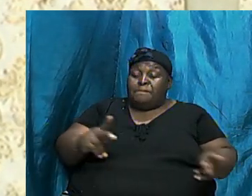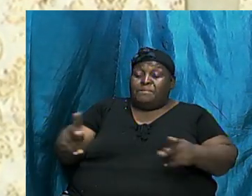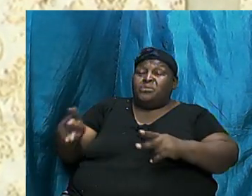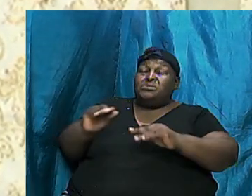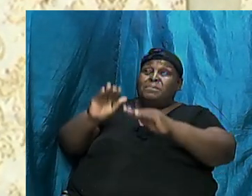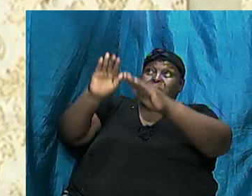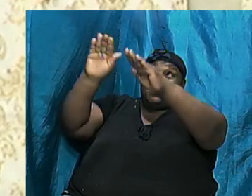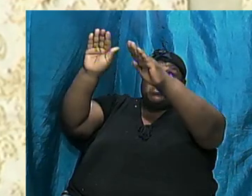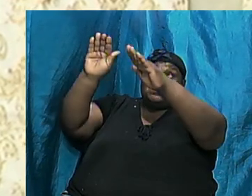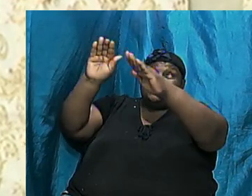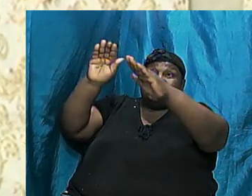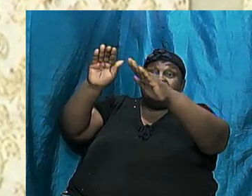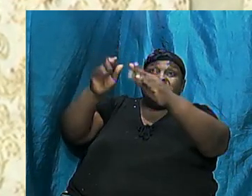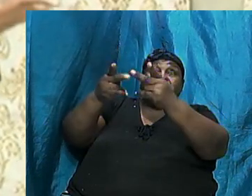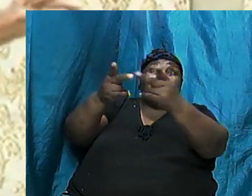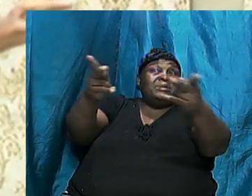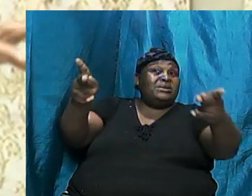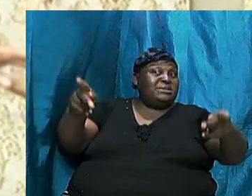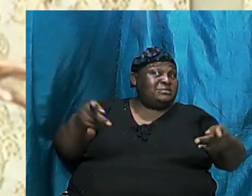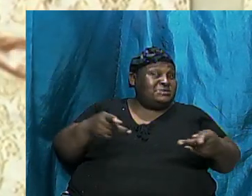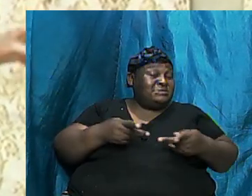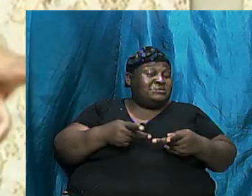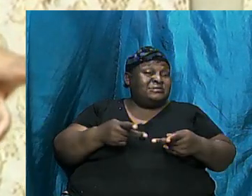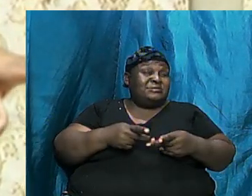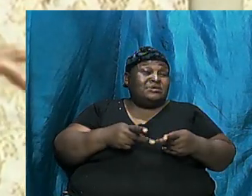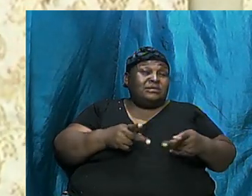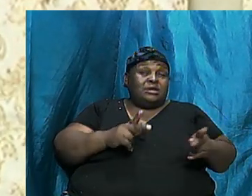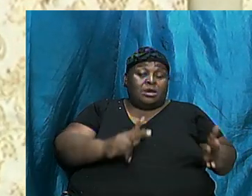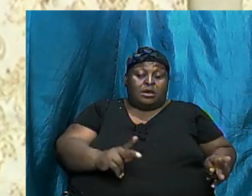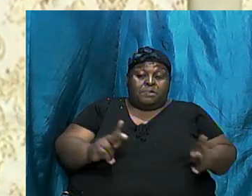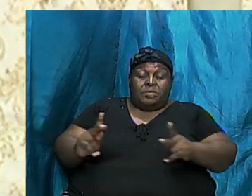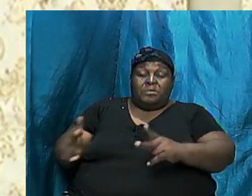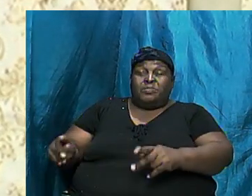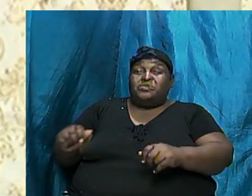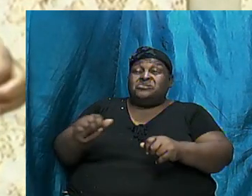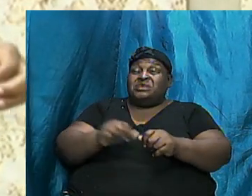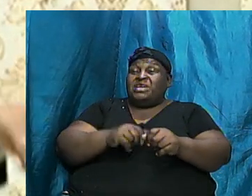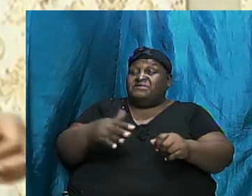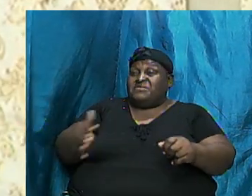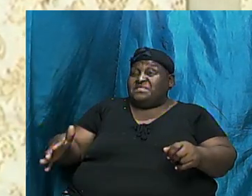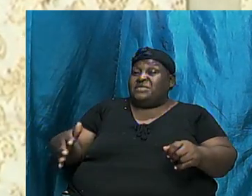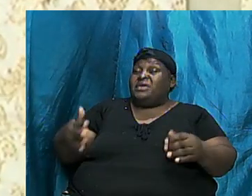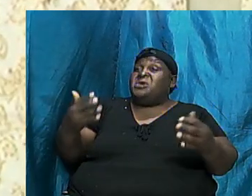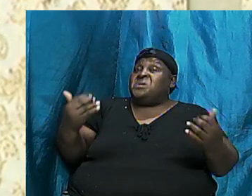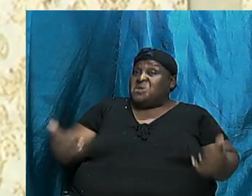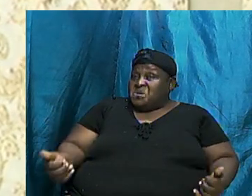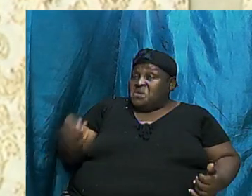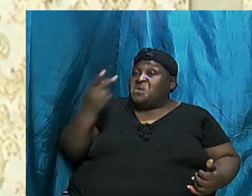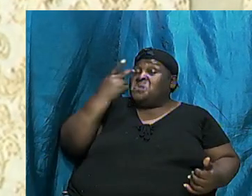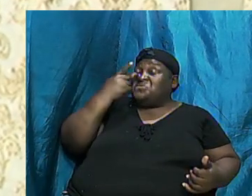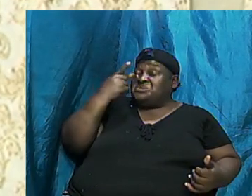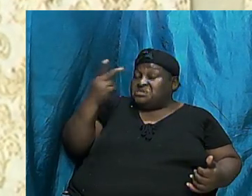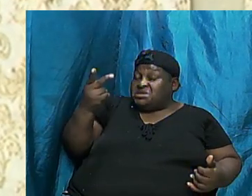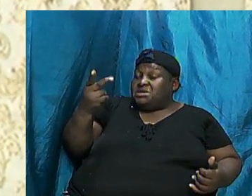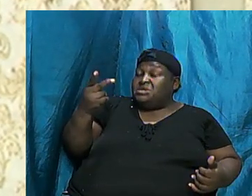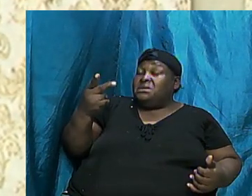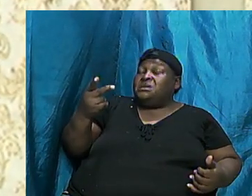in place and he put everything that we now see and know in our existing